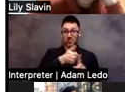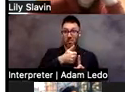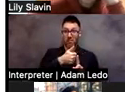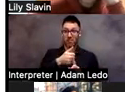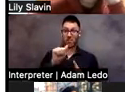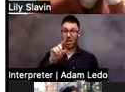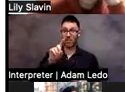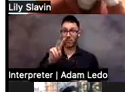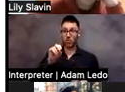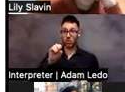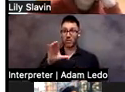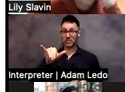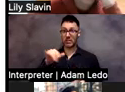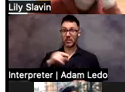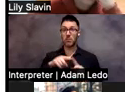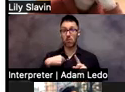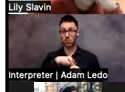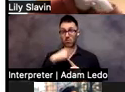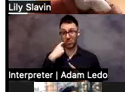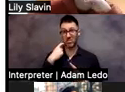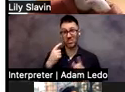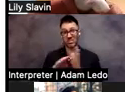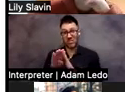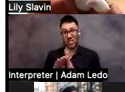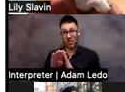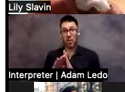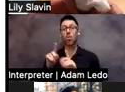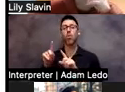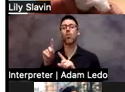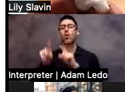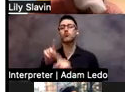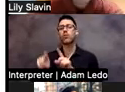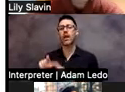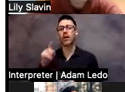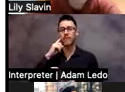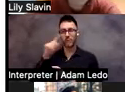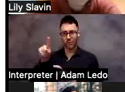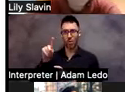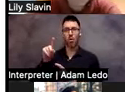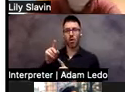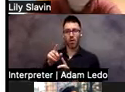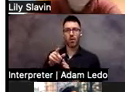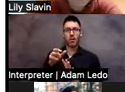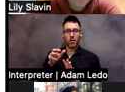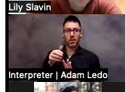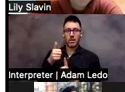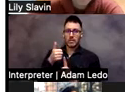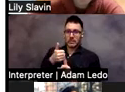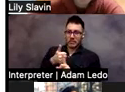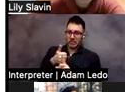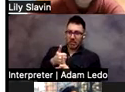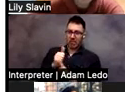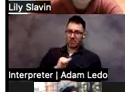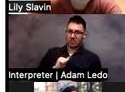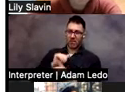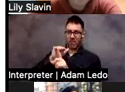self-advocacy for physical activity questionnaire that we're validating. So there's four components